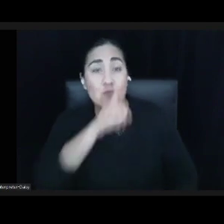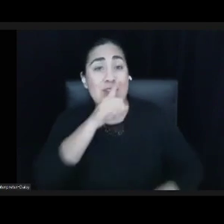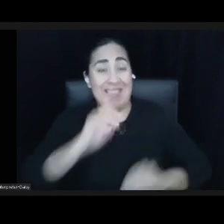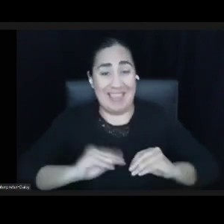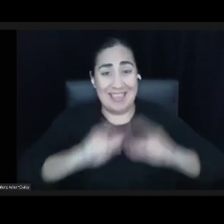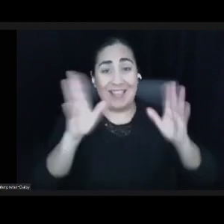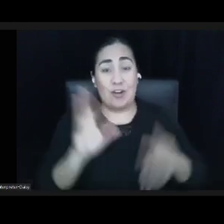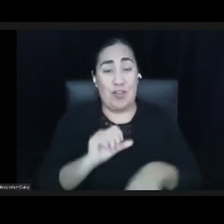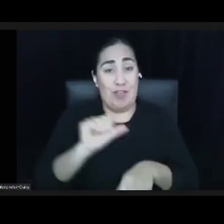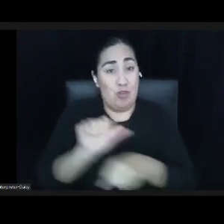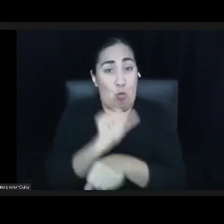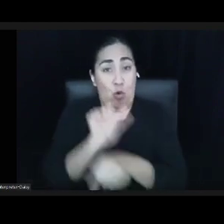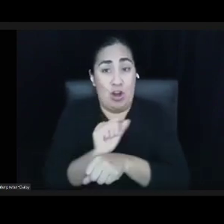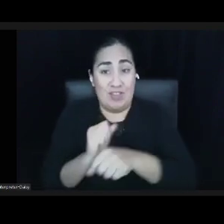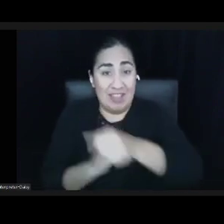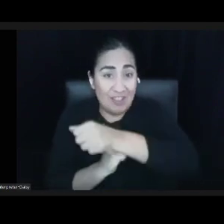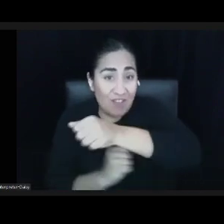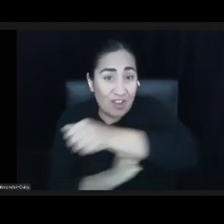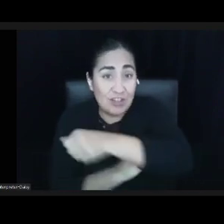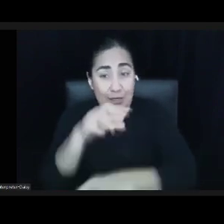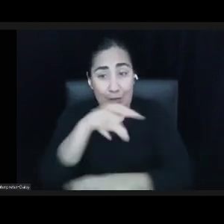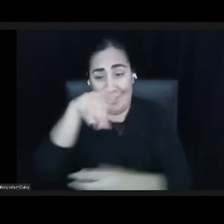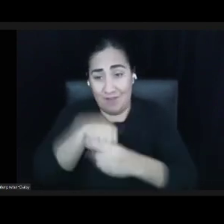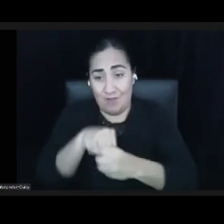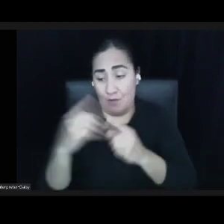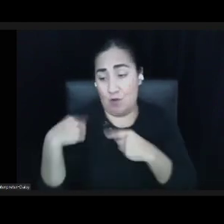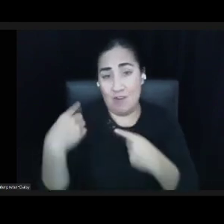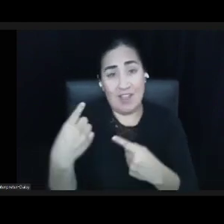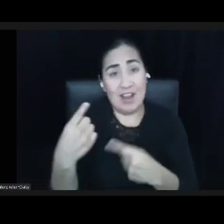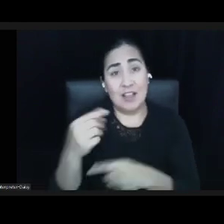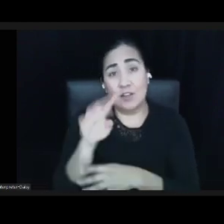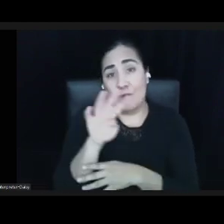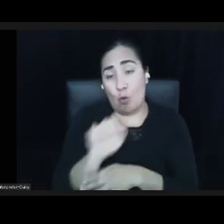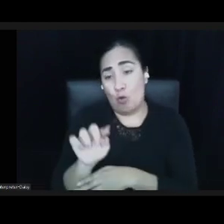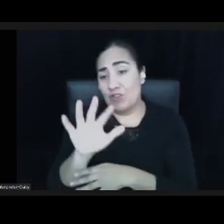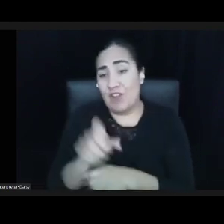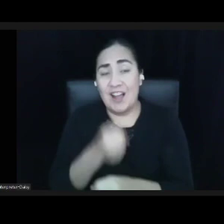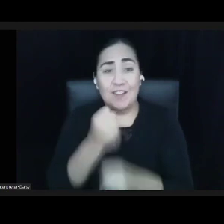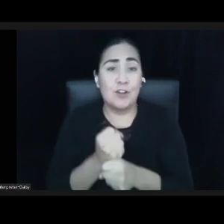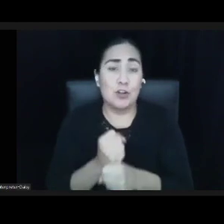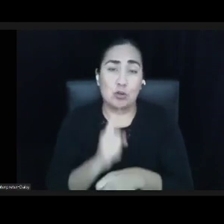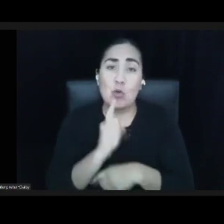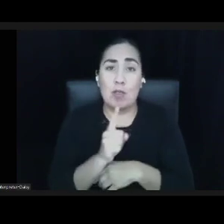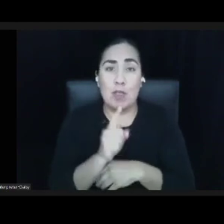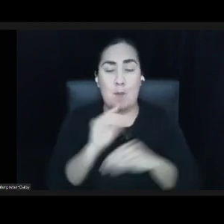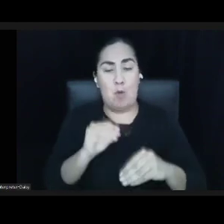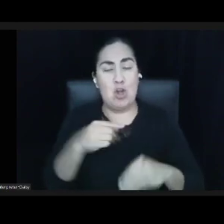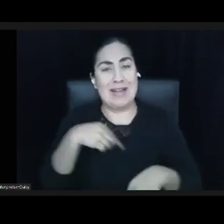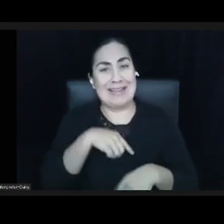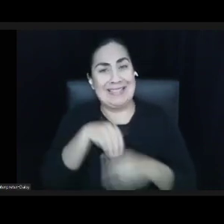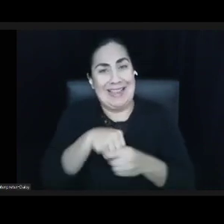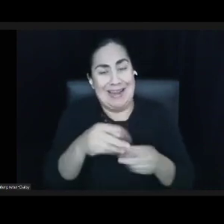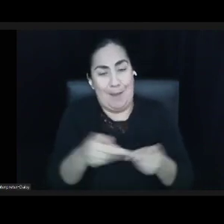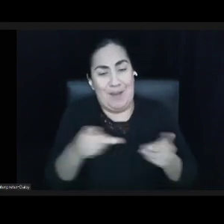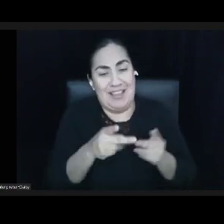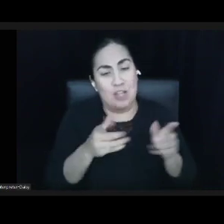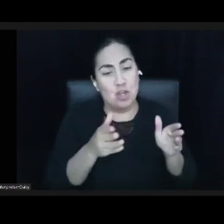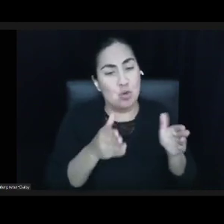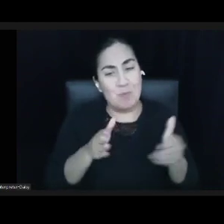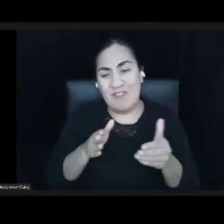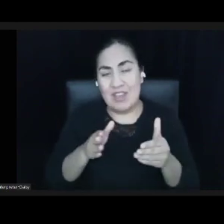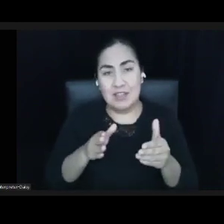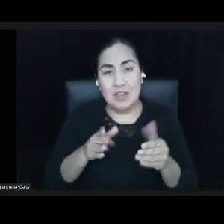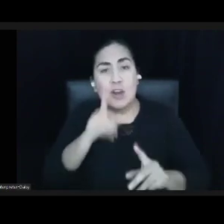engaged in over the last four to five years has positioned us to pivot in response to COVID-19